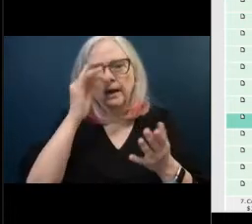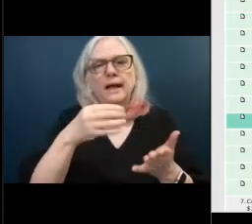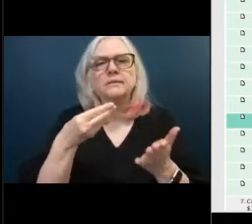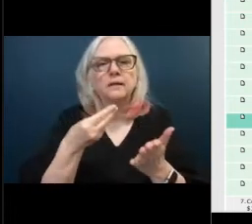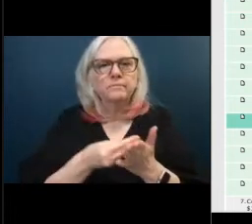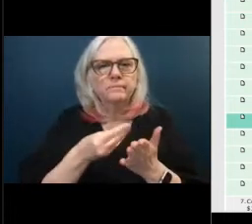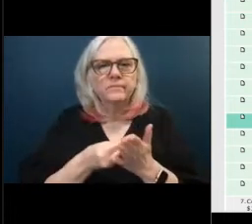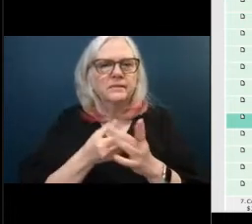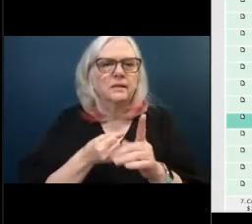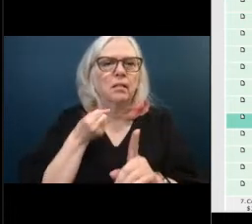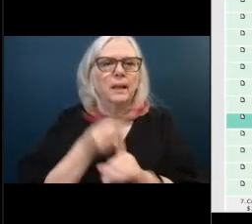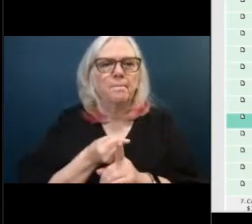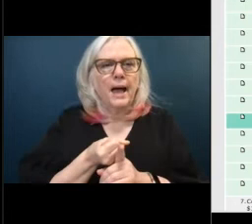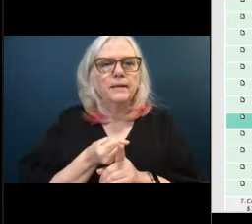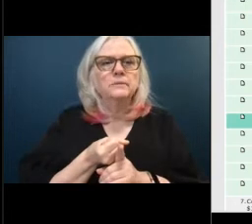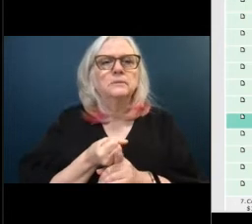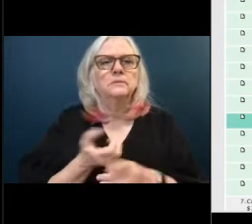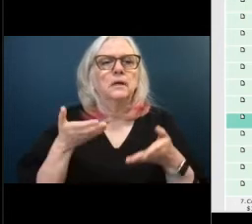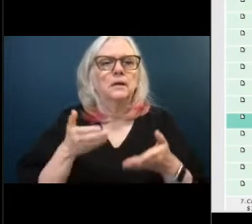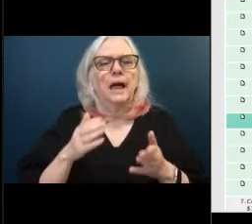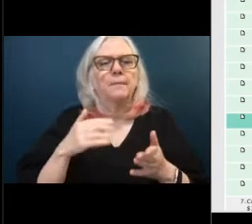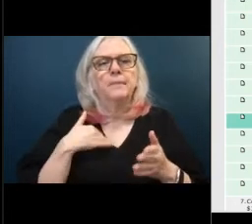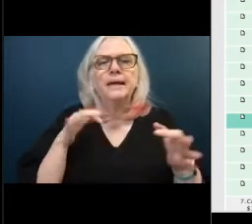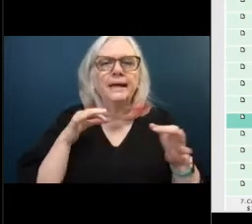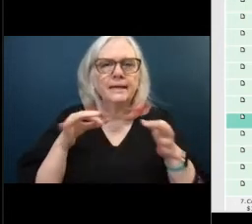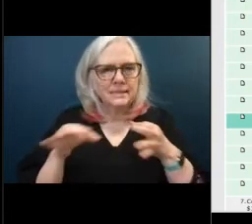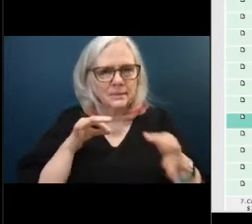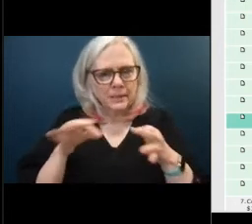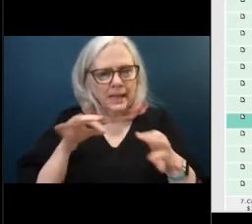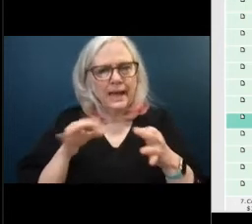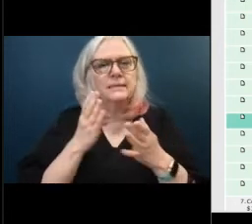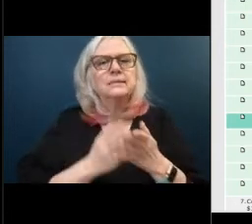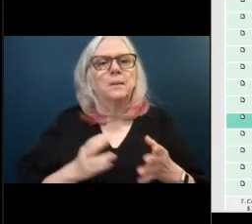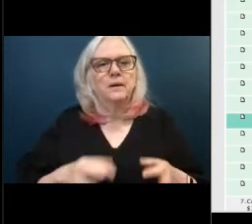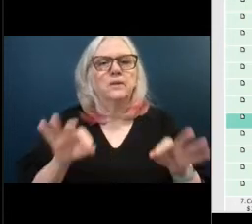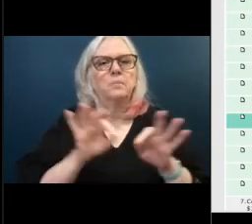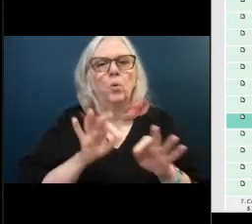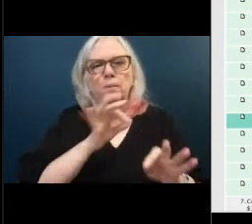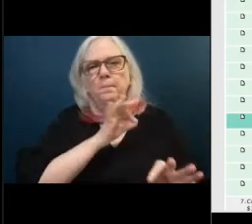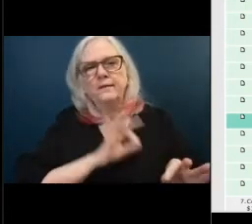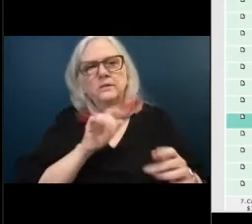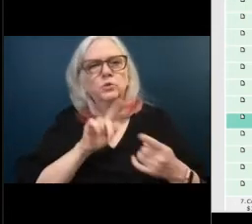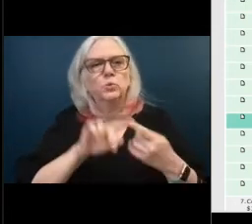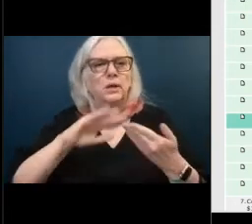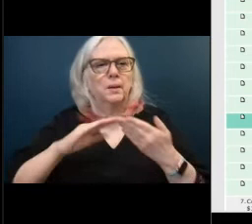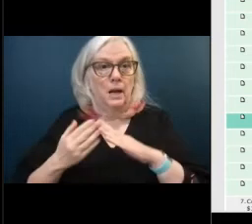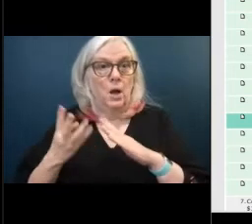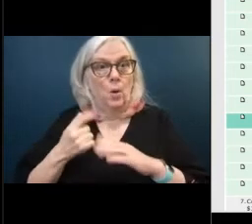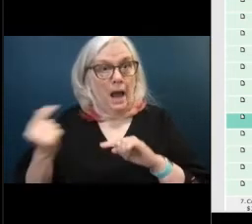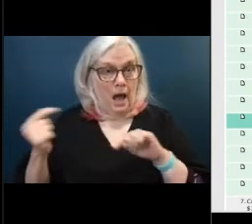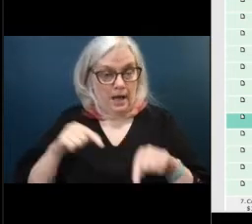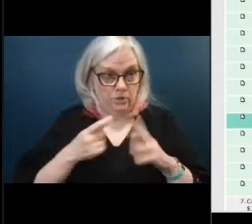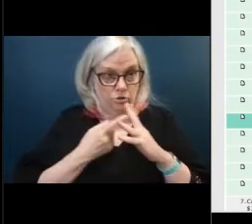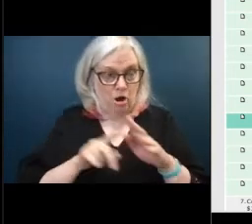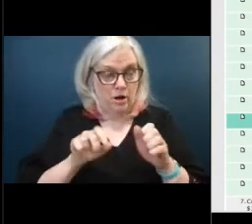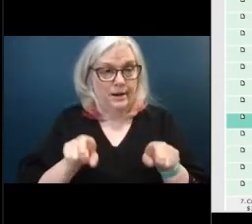um let me highlight some of the the benefits of this for the community uh when i came on board as the fire chief a little over a year and